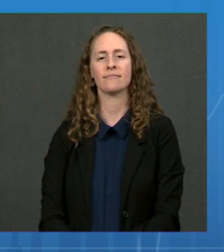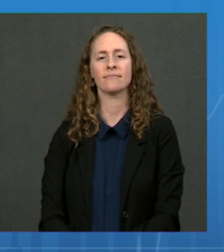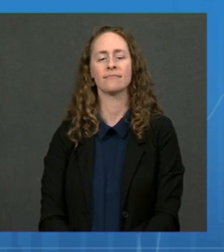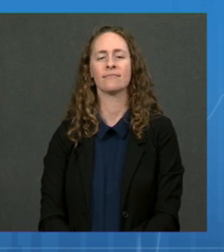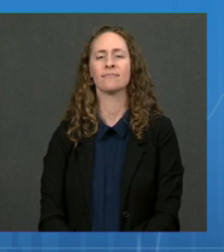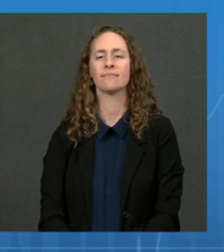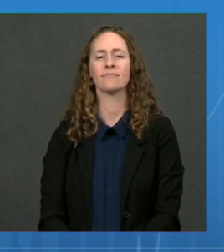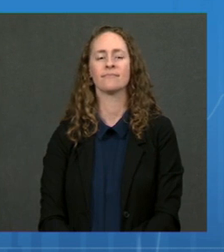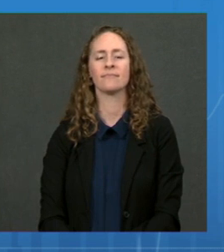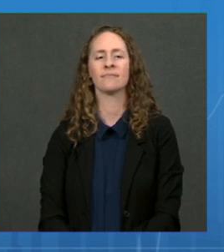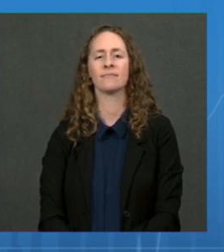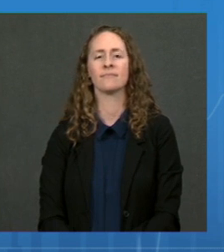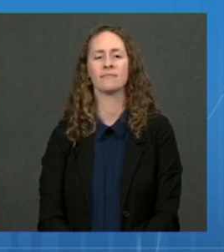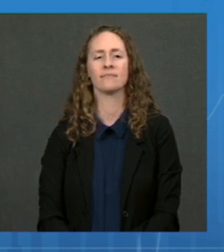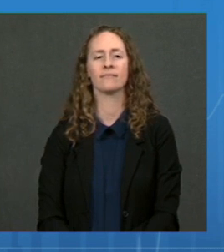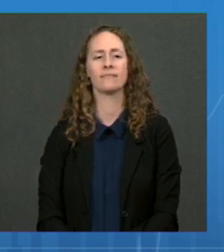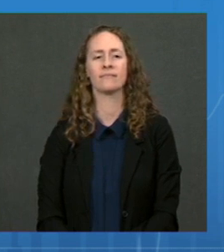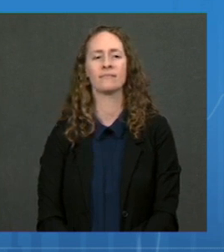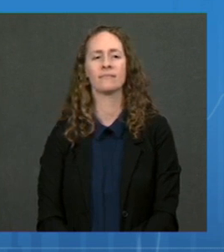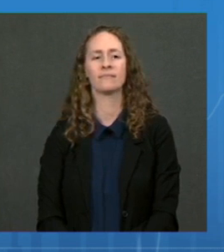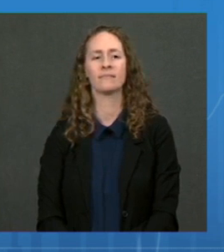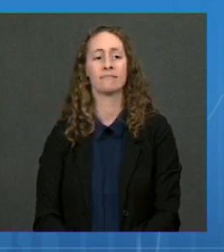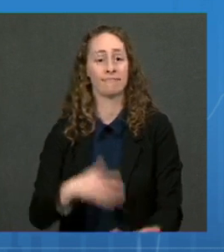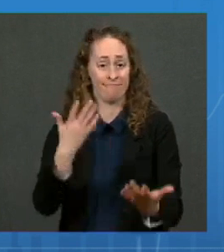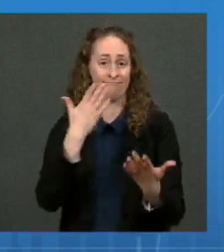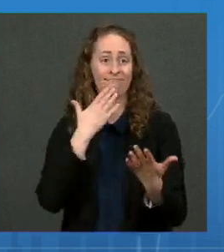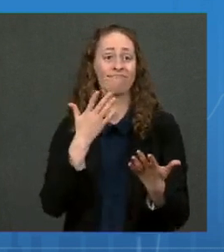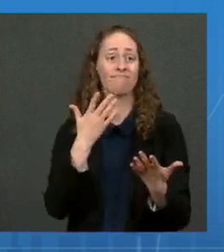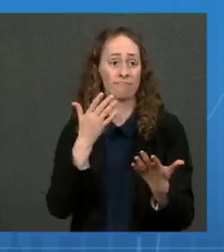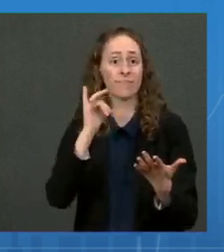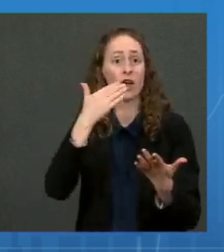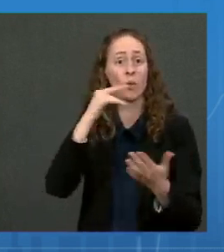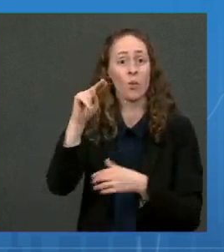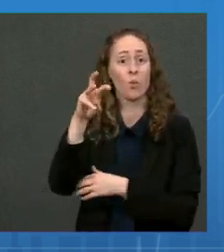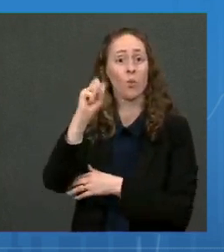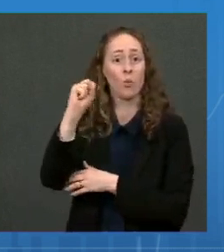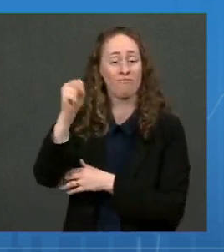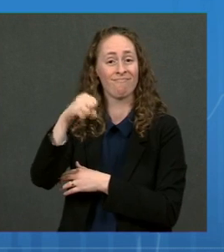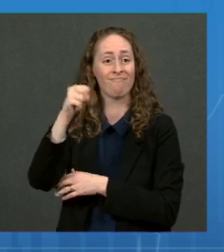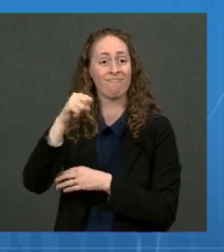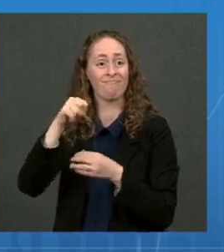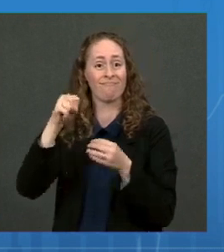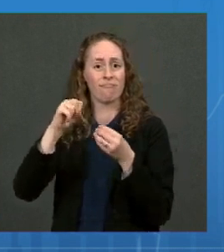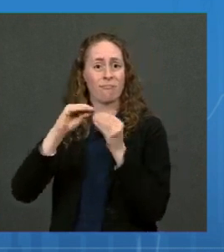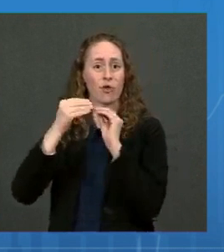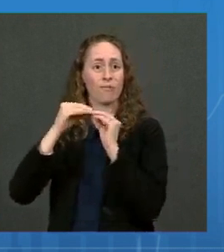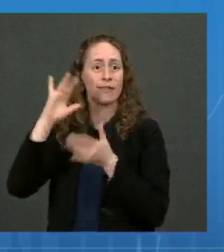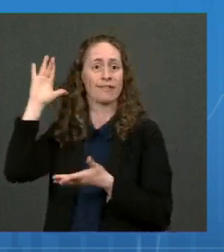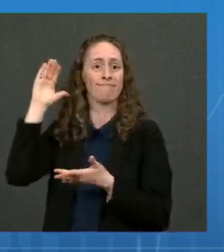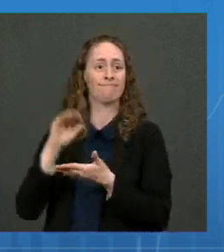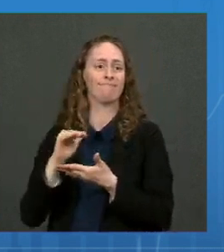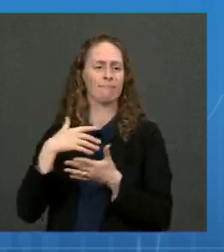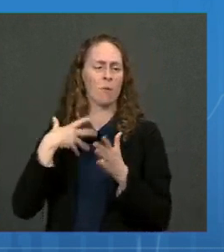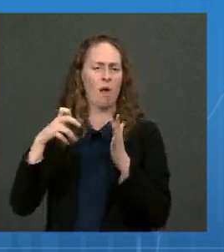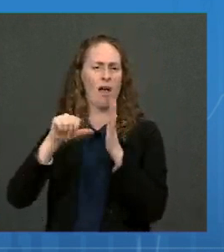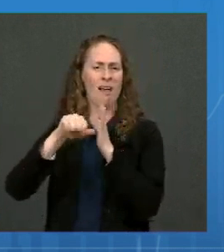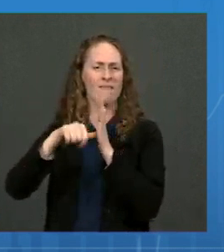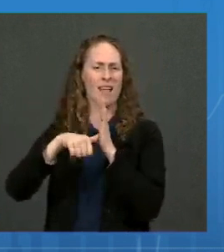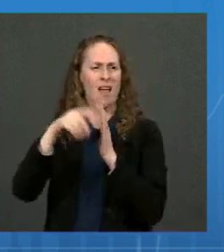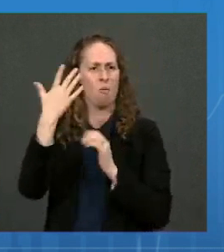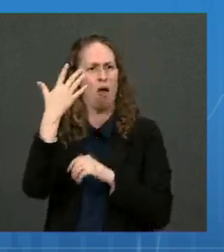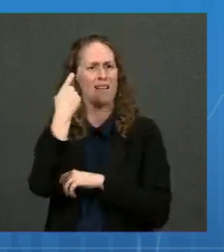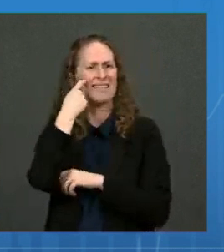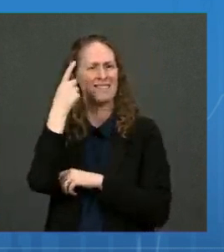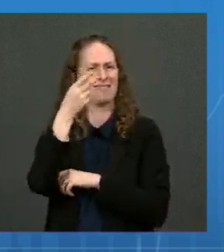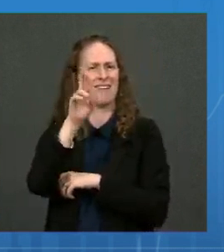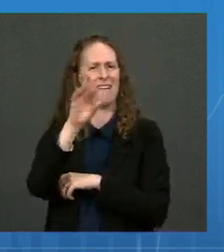it's absolutely encouraging that our cases are coming down. I want to highlight what Dr. Fauci said in his presentation, and that is, despite the